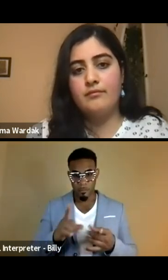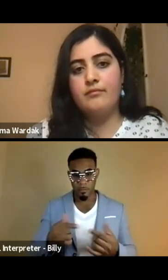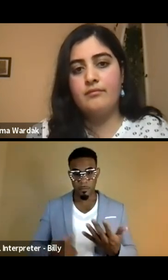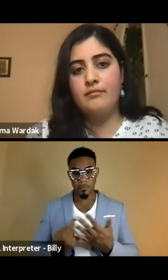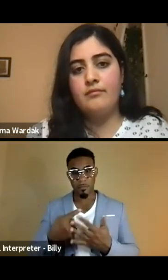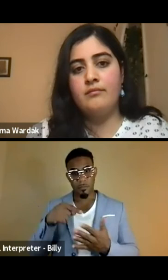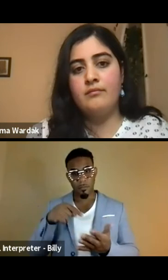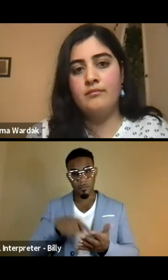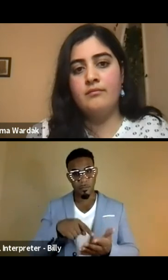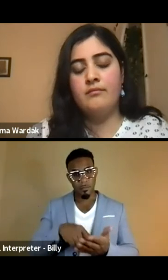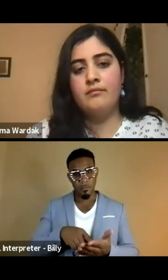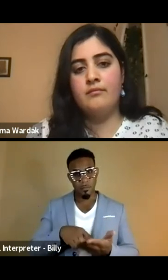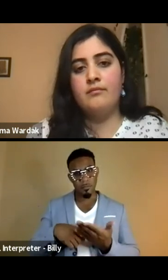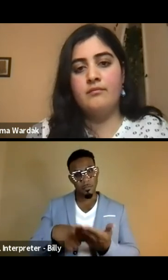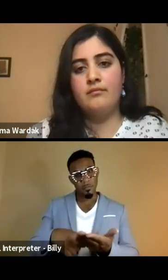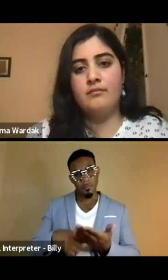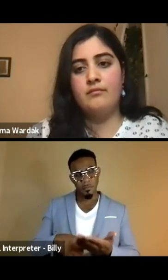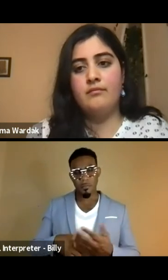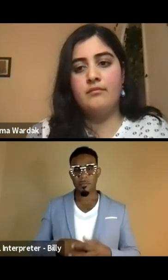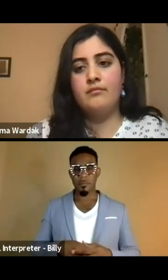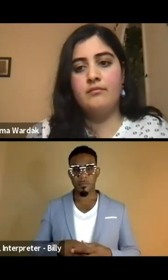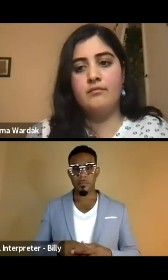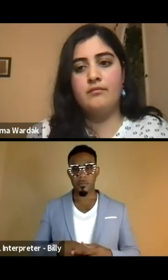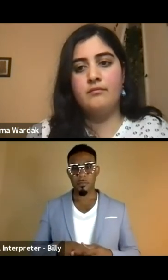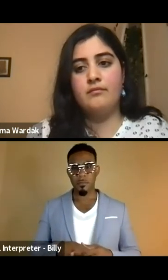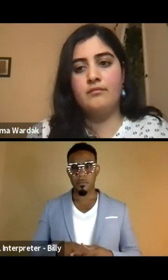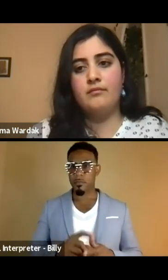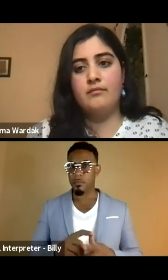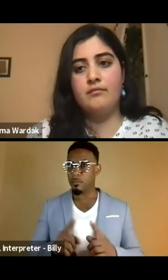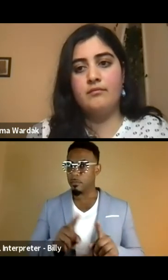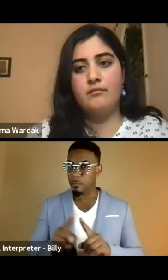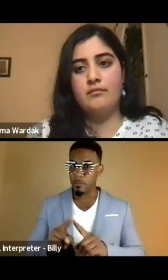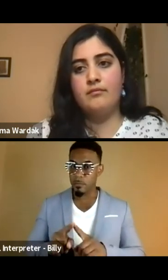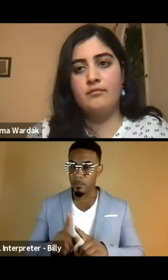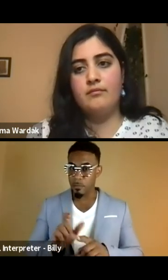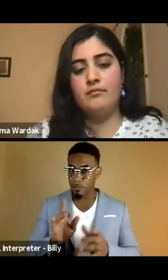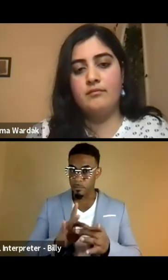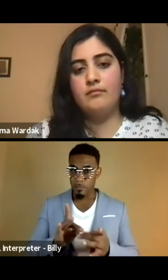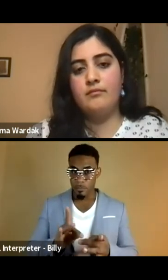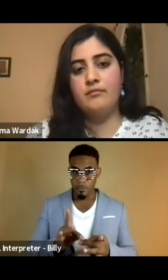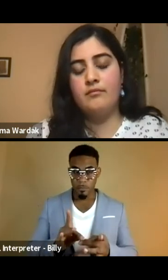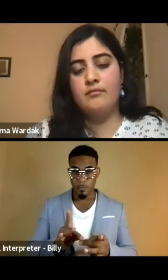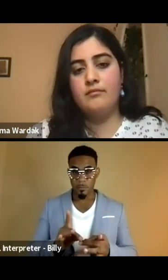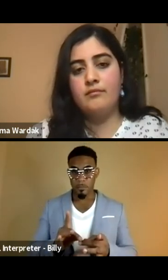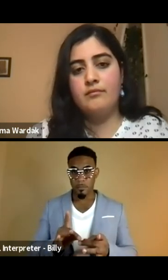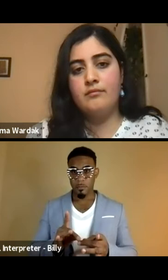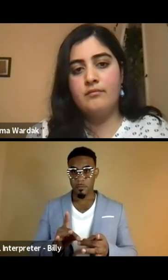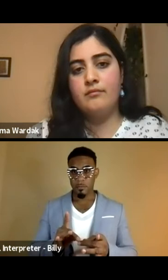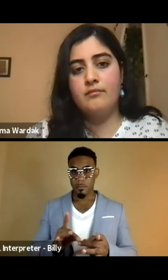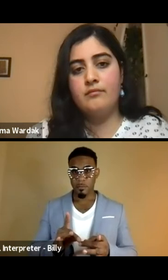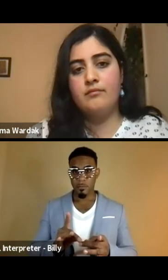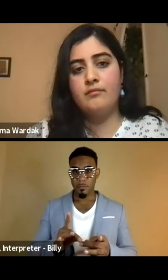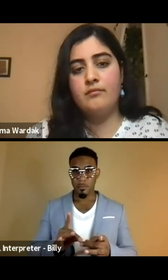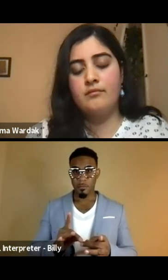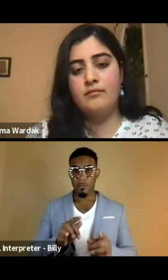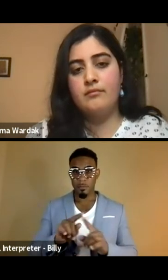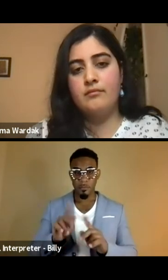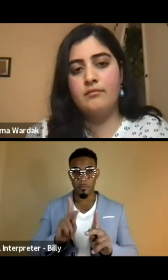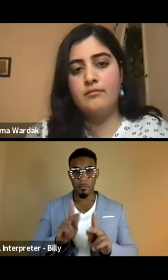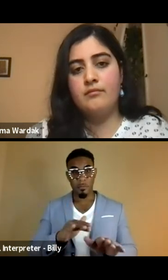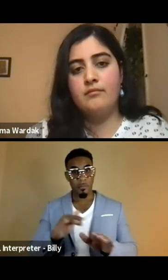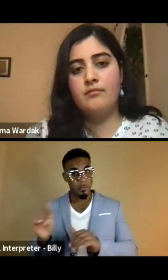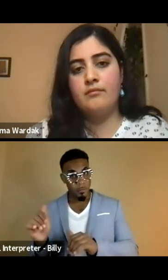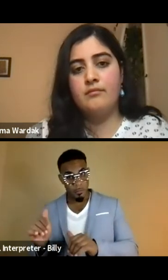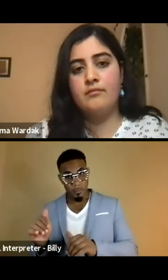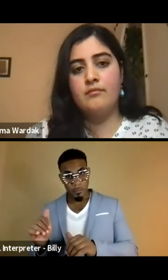this, uh, conversation. Um, but also, as you said, Humayra, the, as people leave,